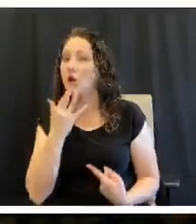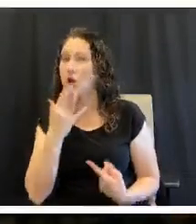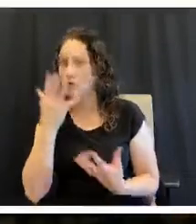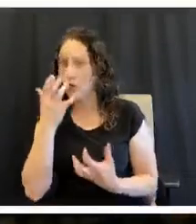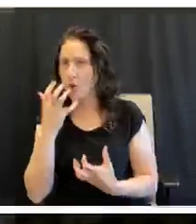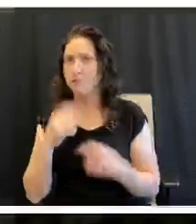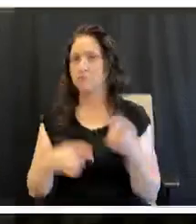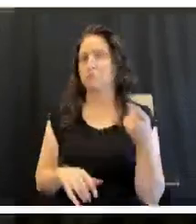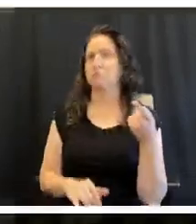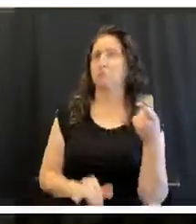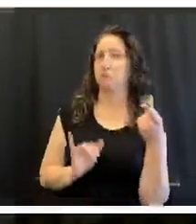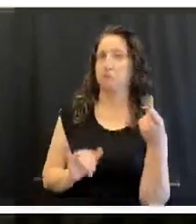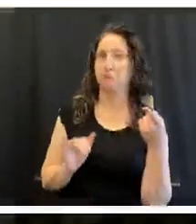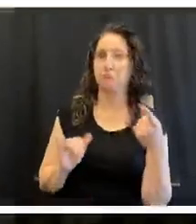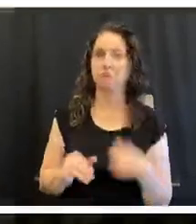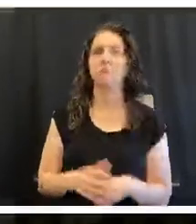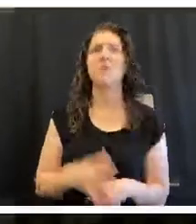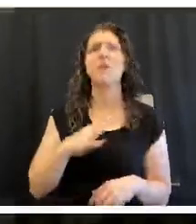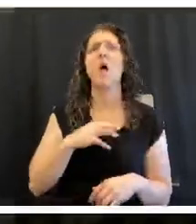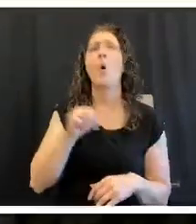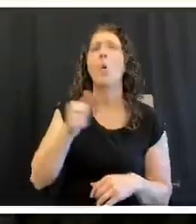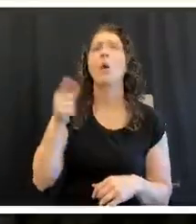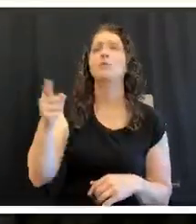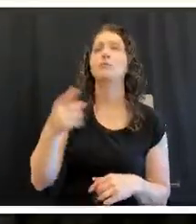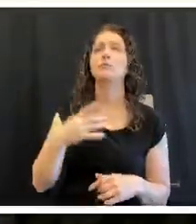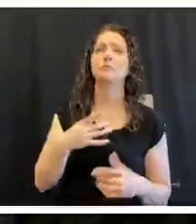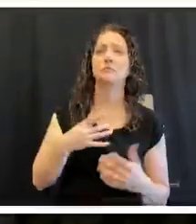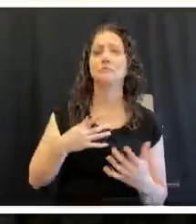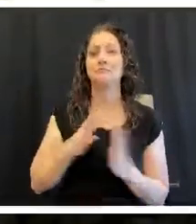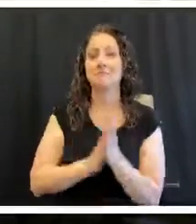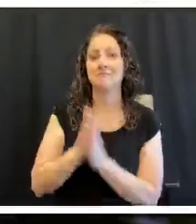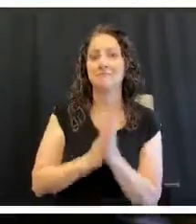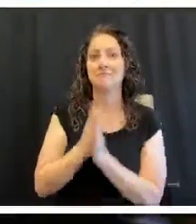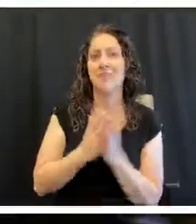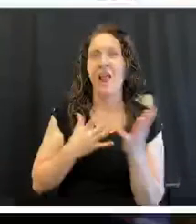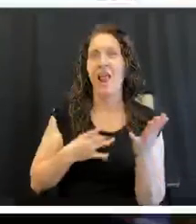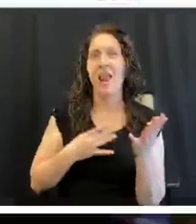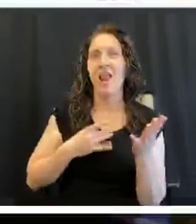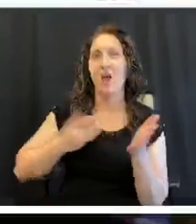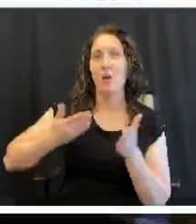Interesting. So what else do you like to make? What are some of your favorite things to cook?